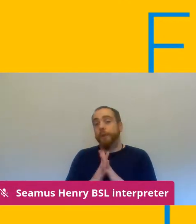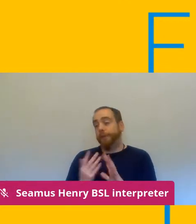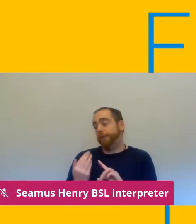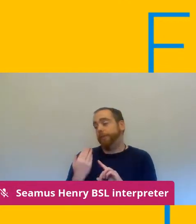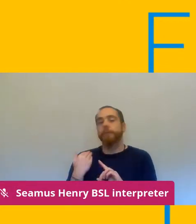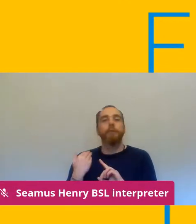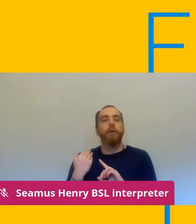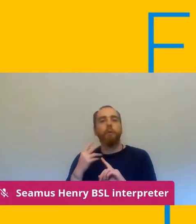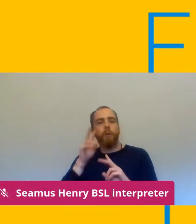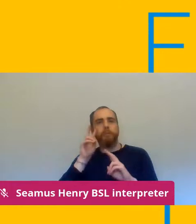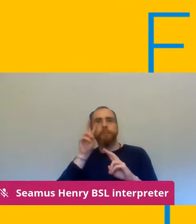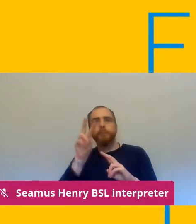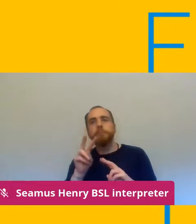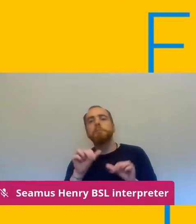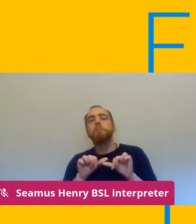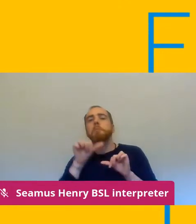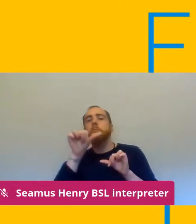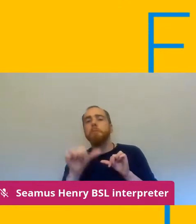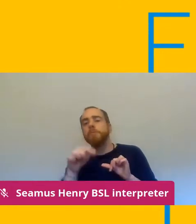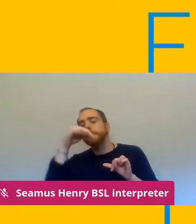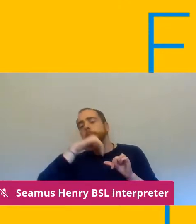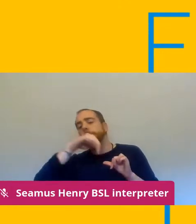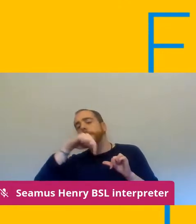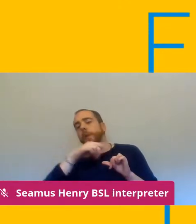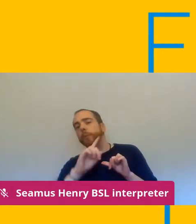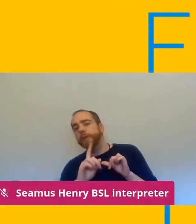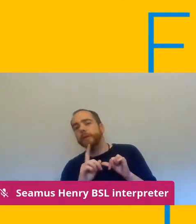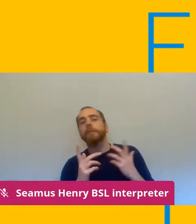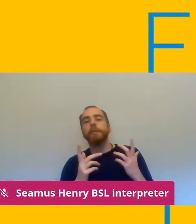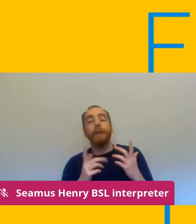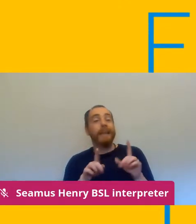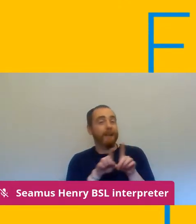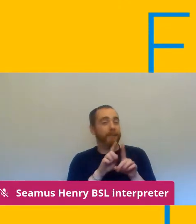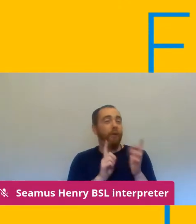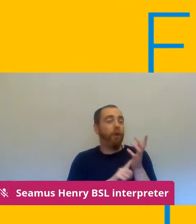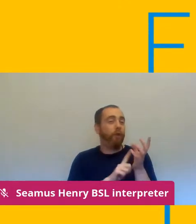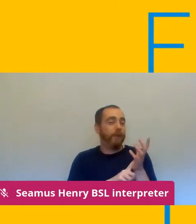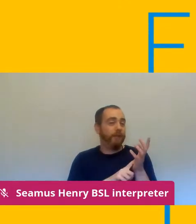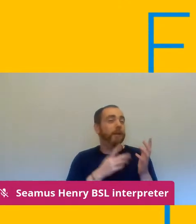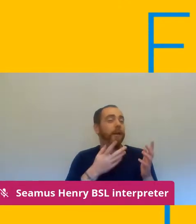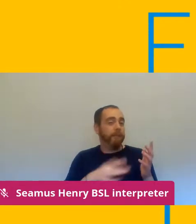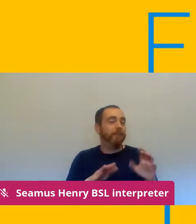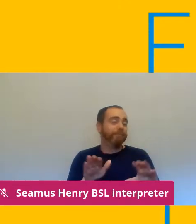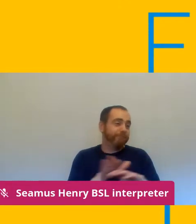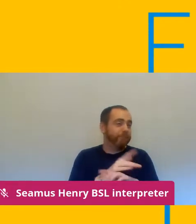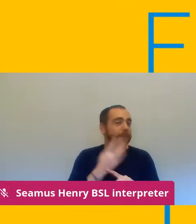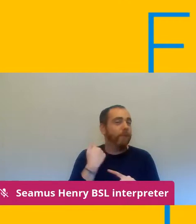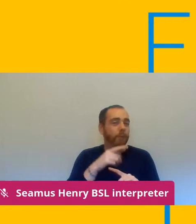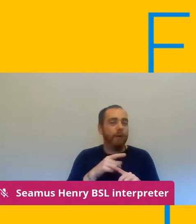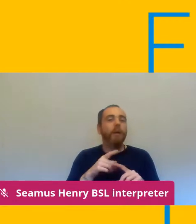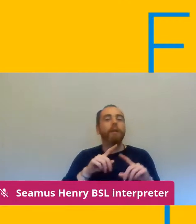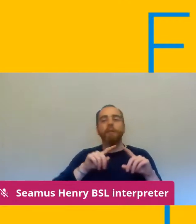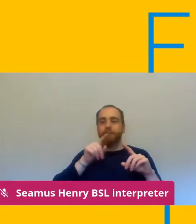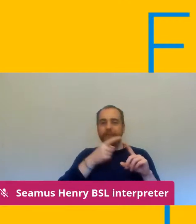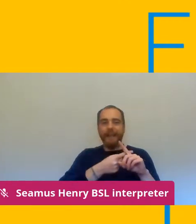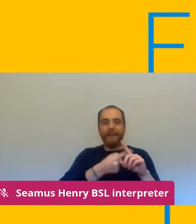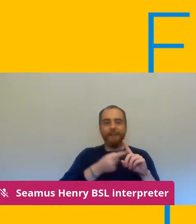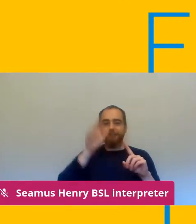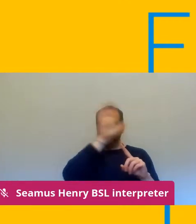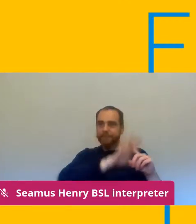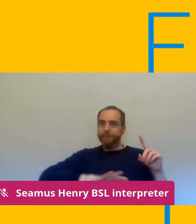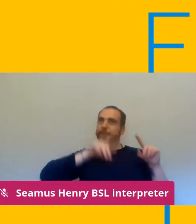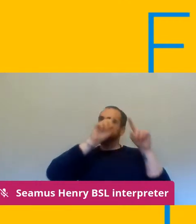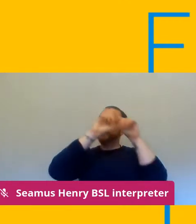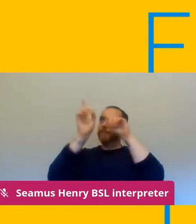next and obviously different parts of england um as uh lauren was talking about have uh very different experiences to other parts but i think we can all agree